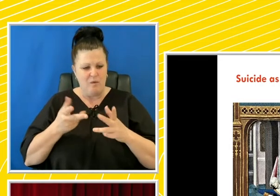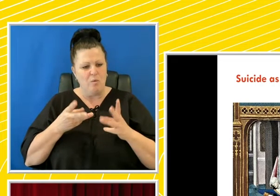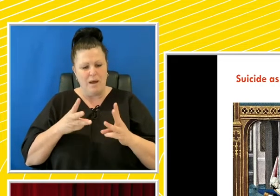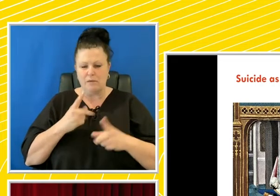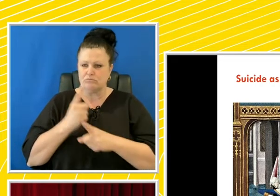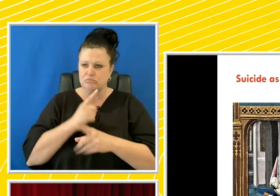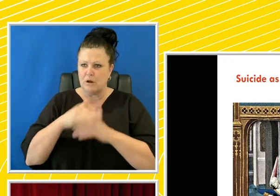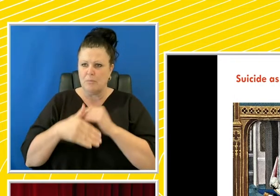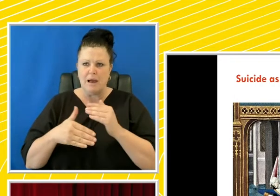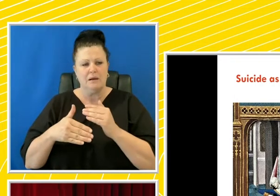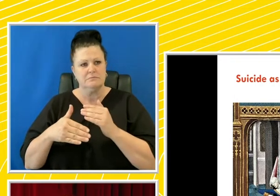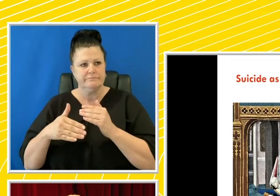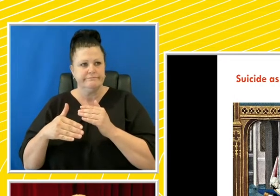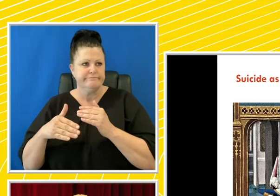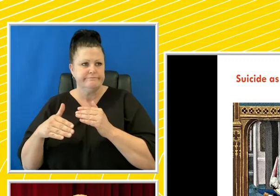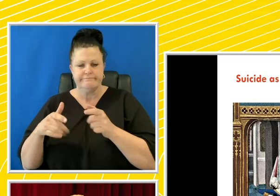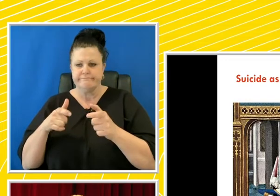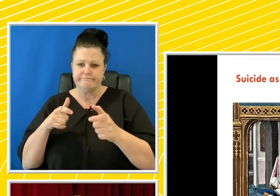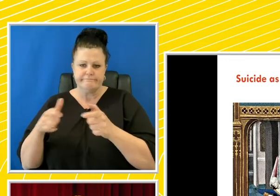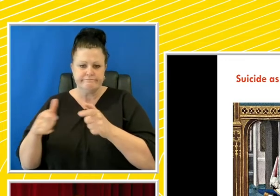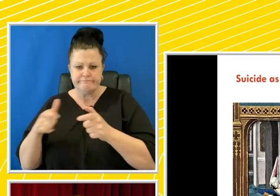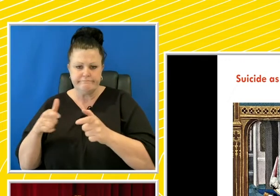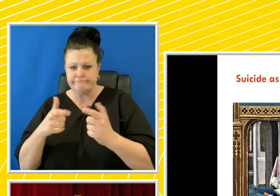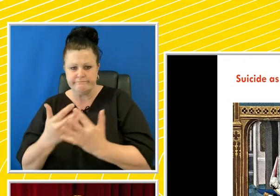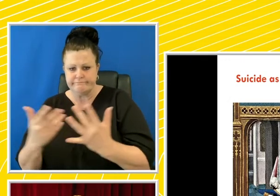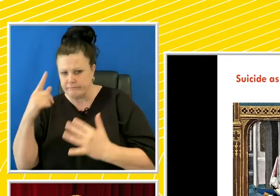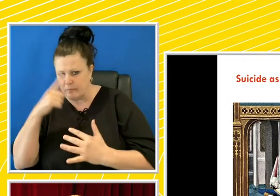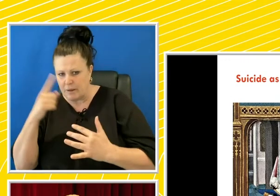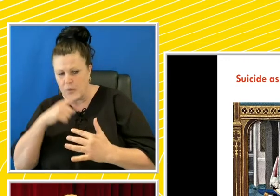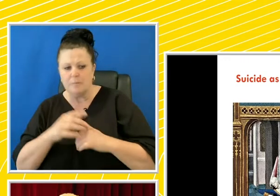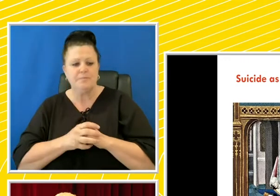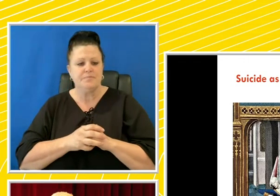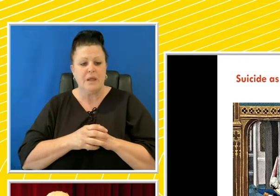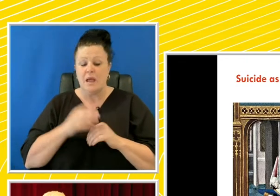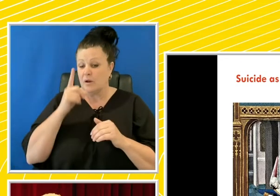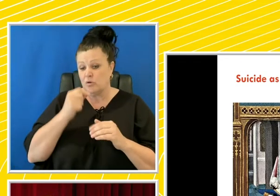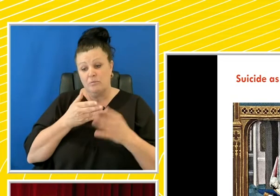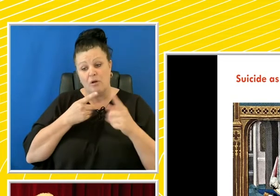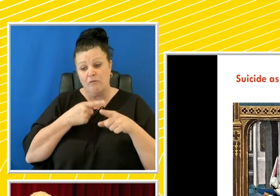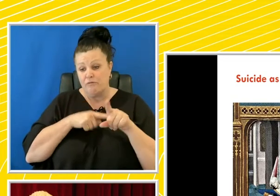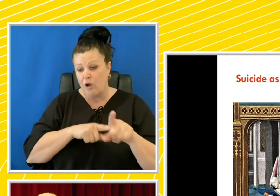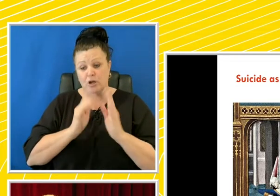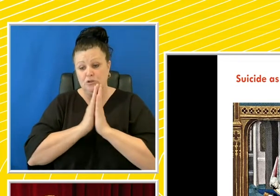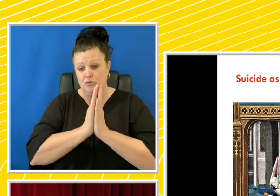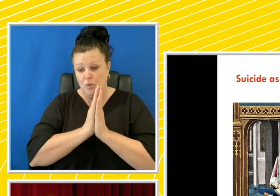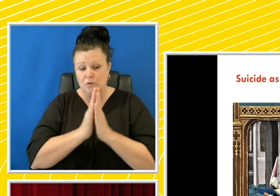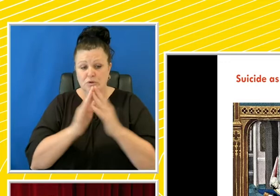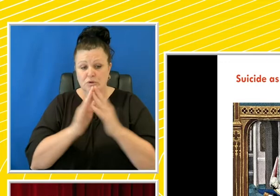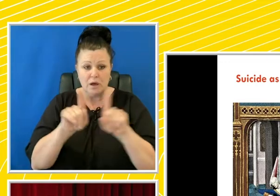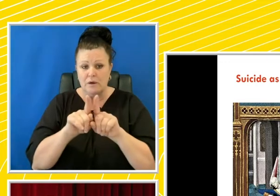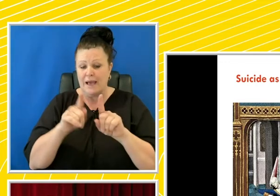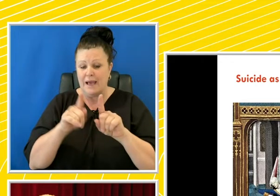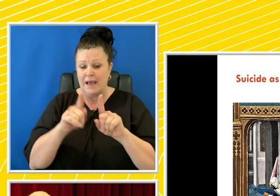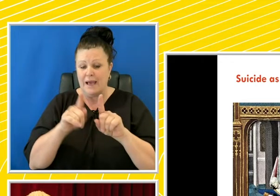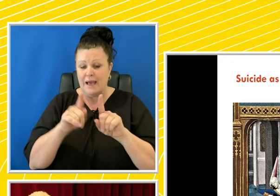For centuries, suicide is criminalised in pre-enlightened sovereignties under the influence of Christian churches. As Hamlet's existential dilemma